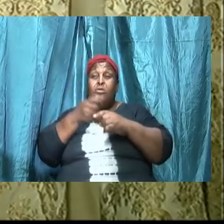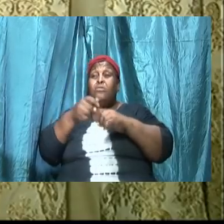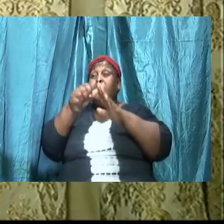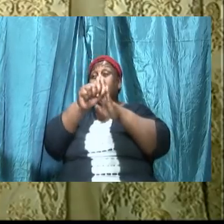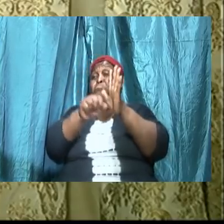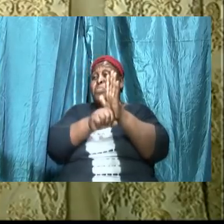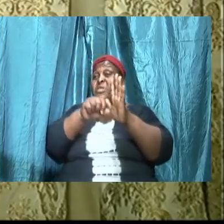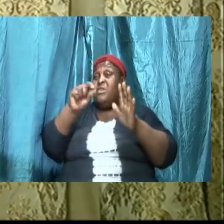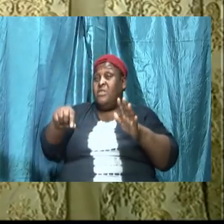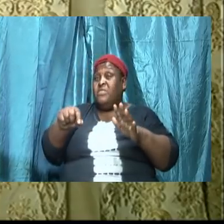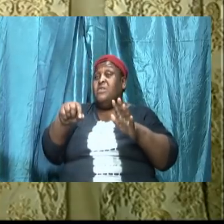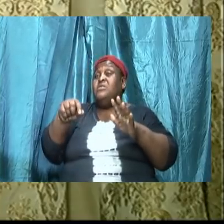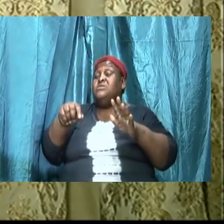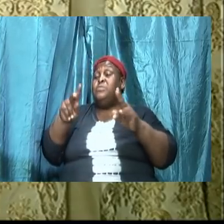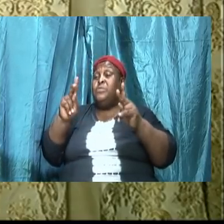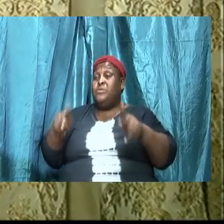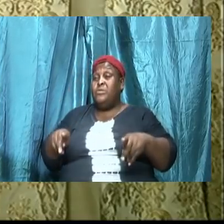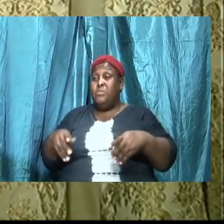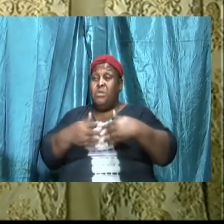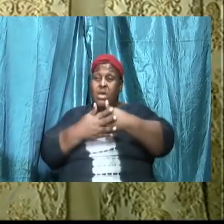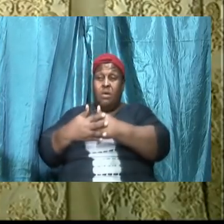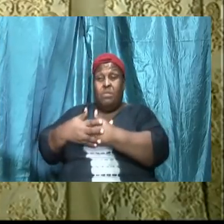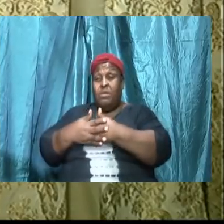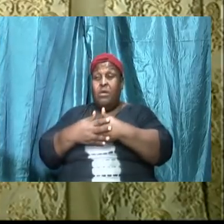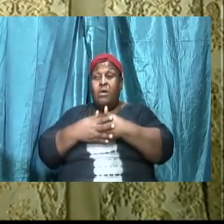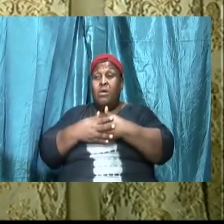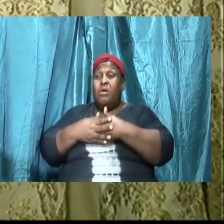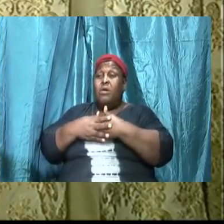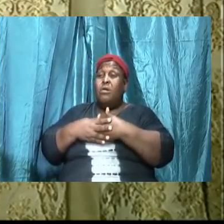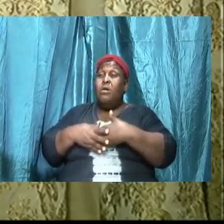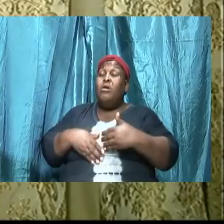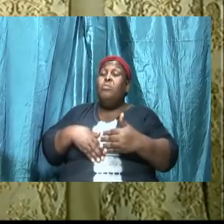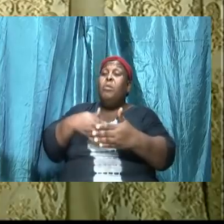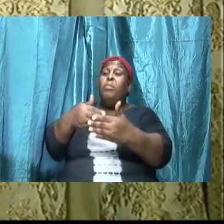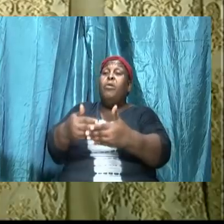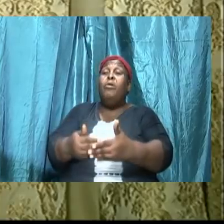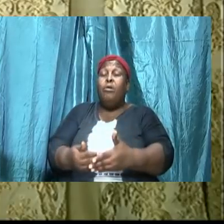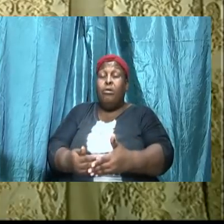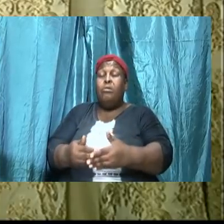going to be born in Bethlehem of Judea was going to be the great king